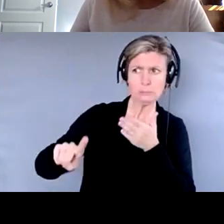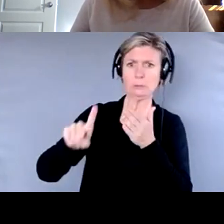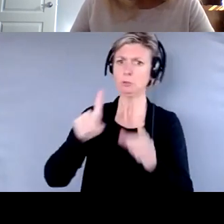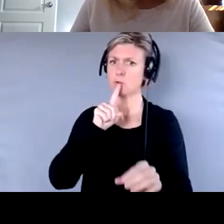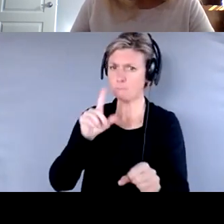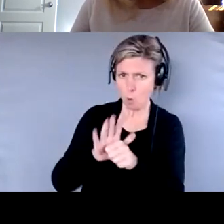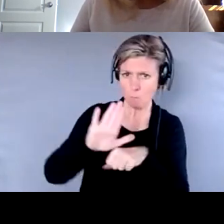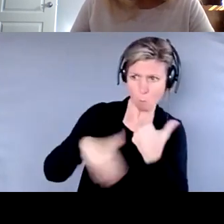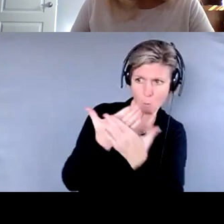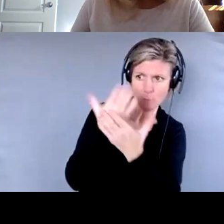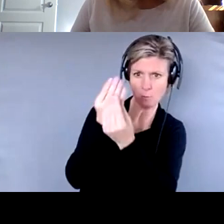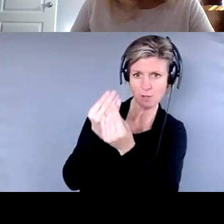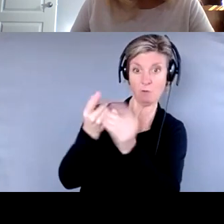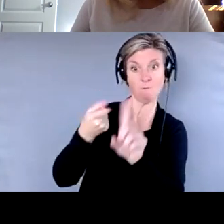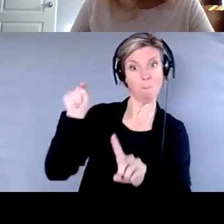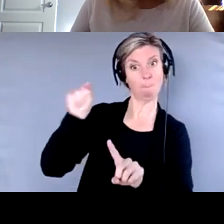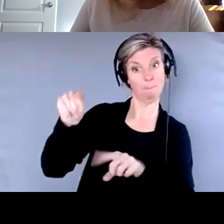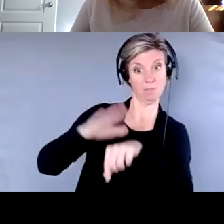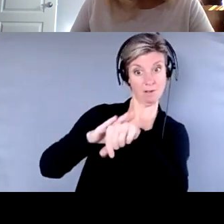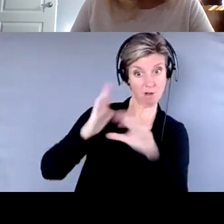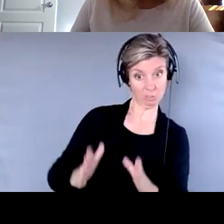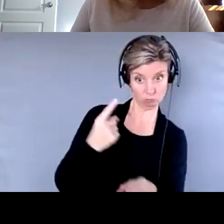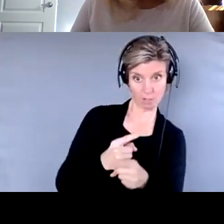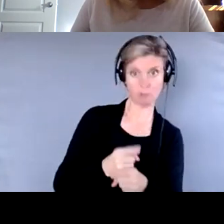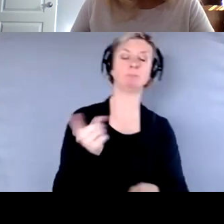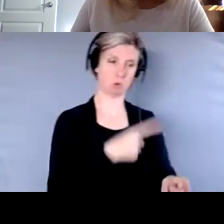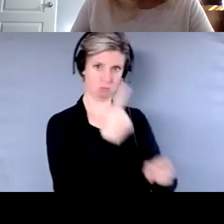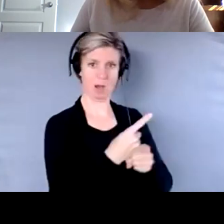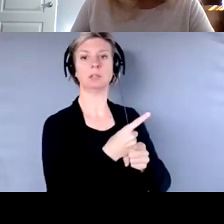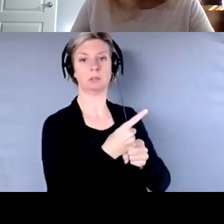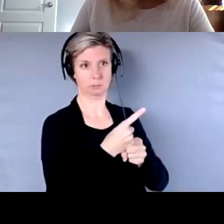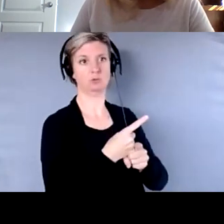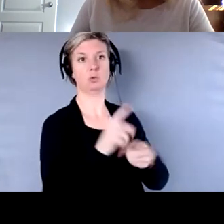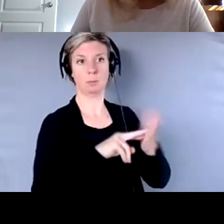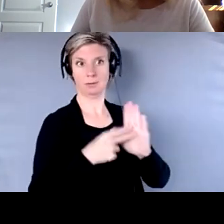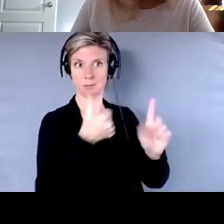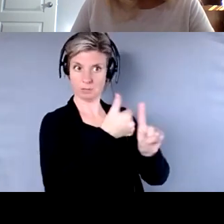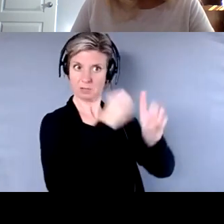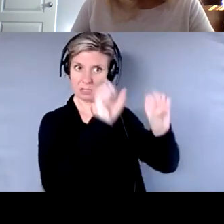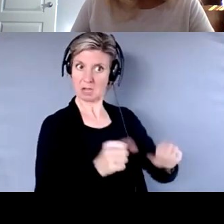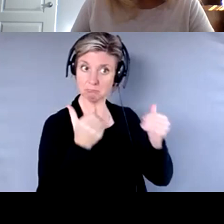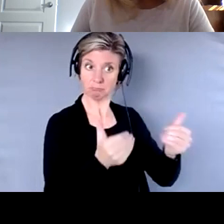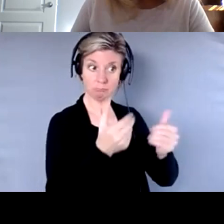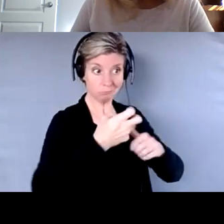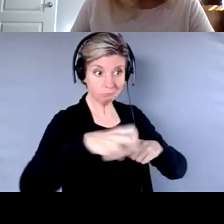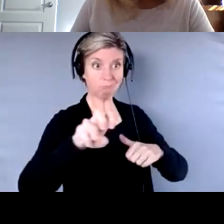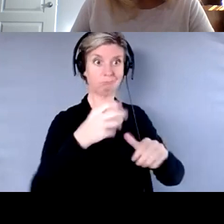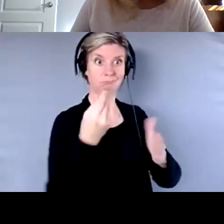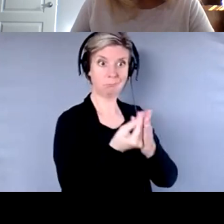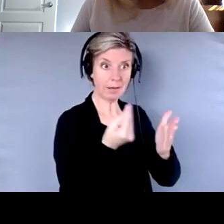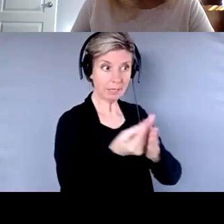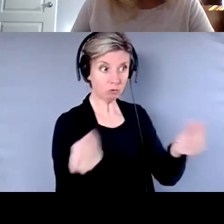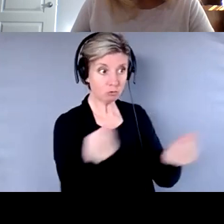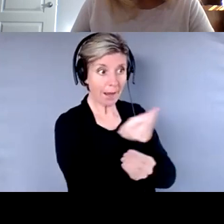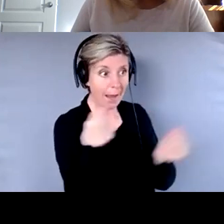That's great. So they wouldn't be able to make any trades or, or decisions on the account. They're really there to act as a